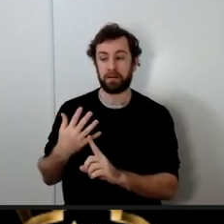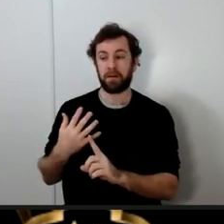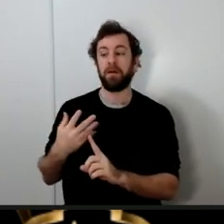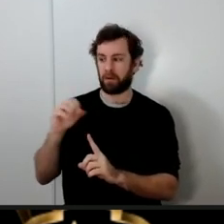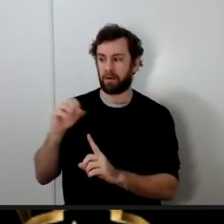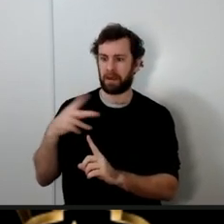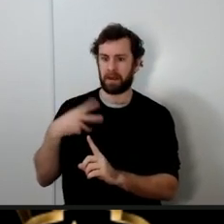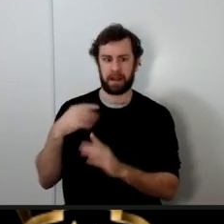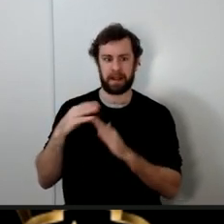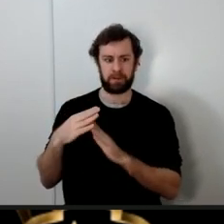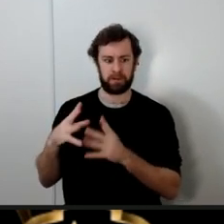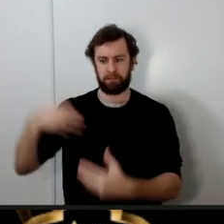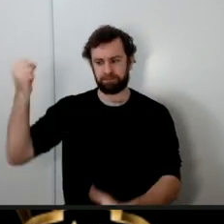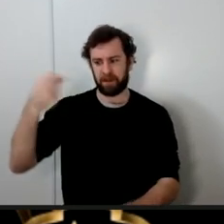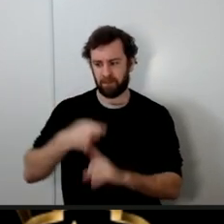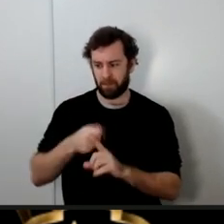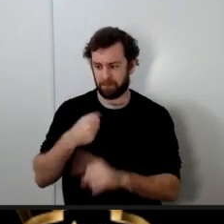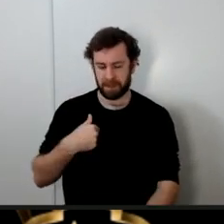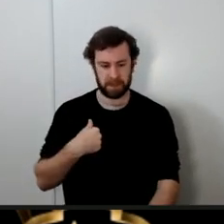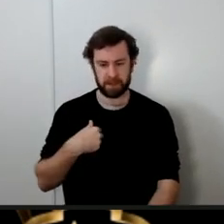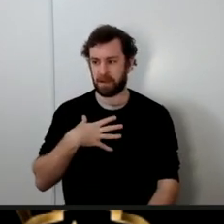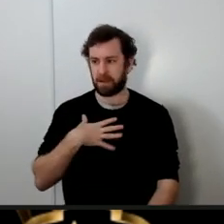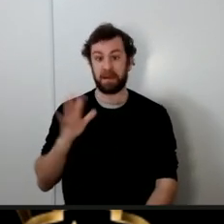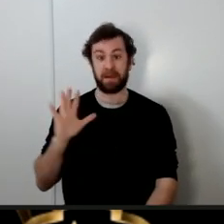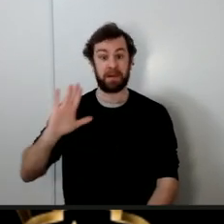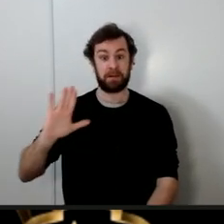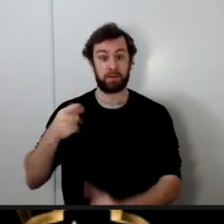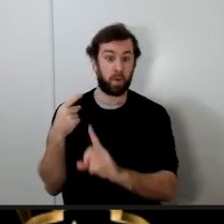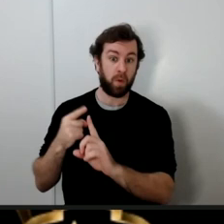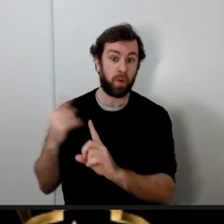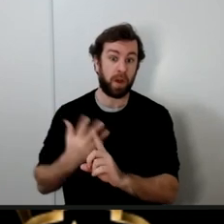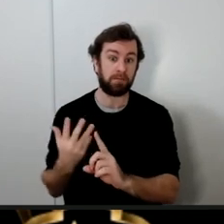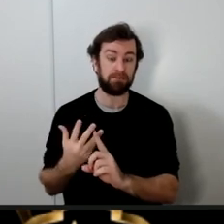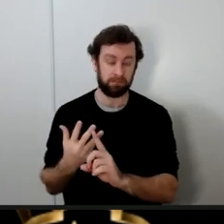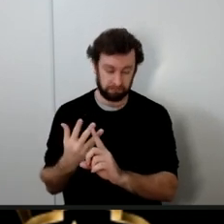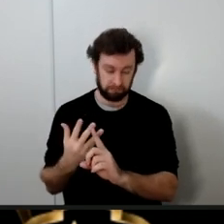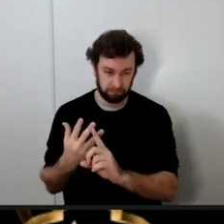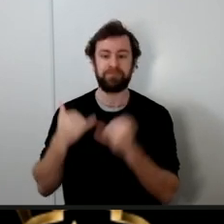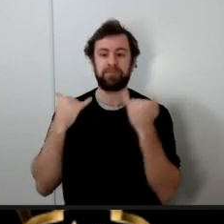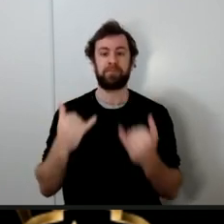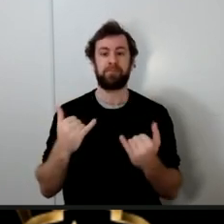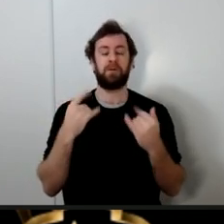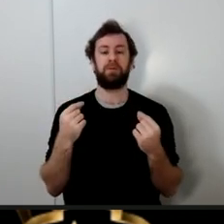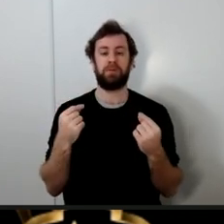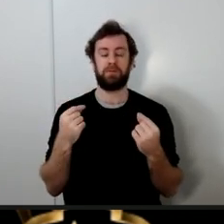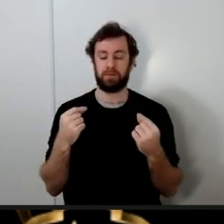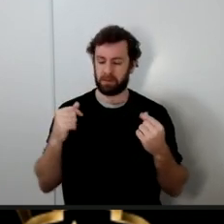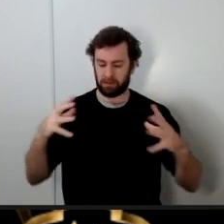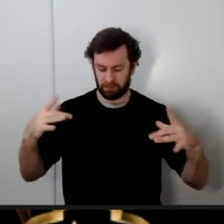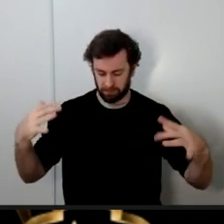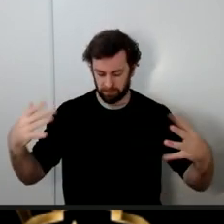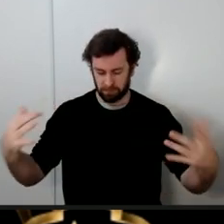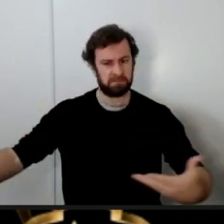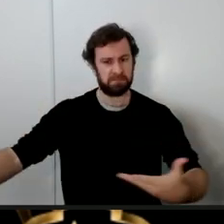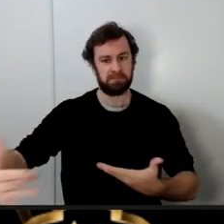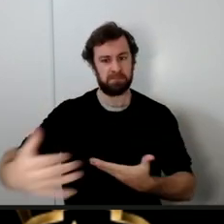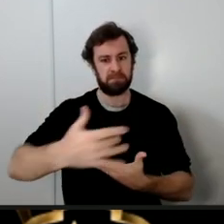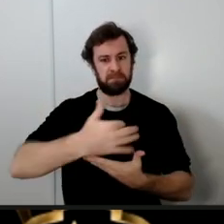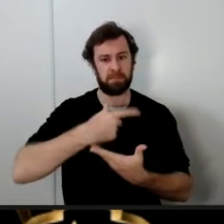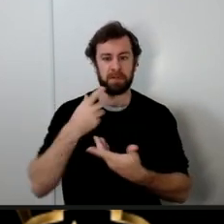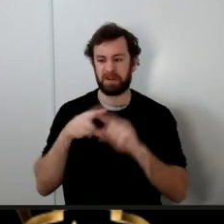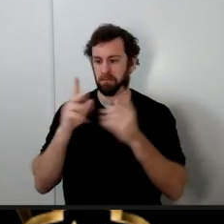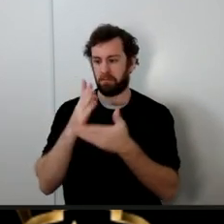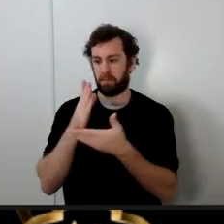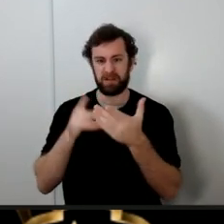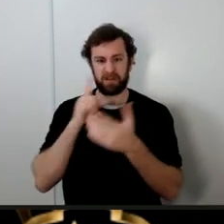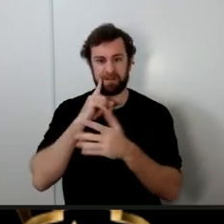Imam Ali's priority was now what the Imam's priority was now to compile the Quran the Imam was in his house so